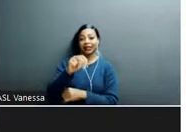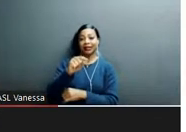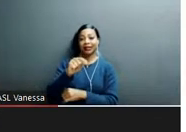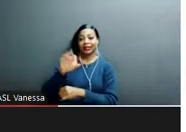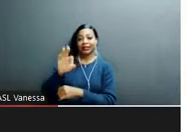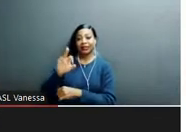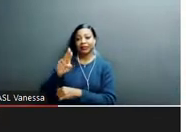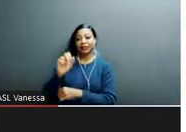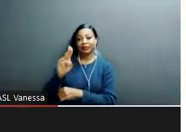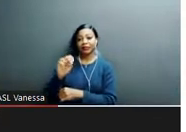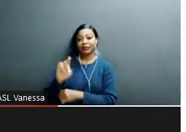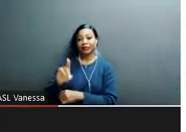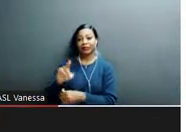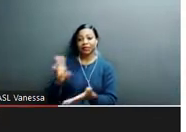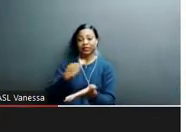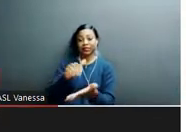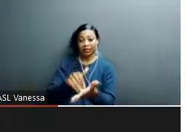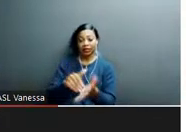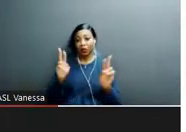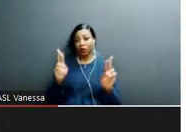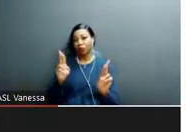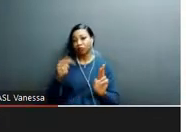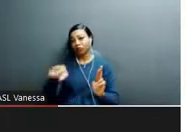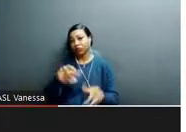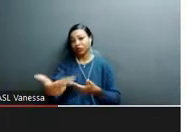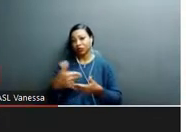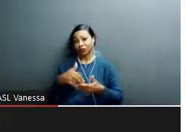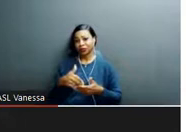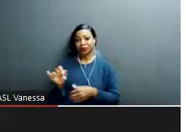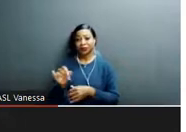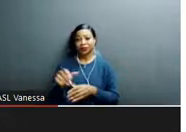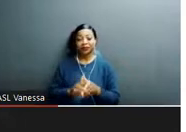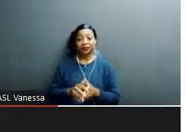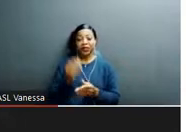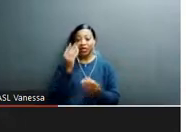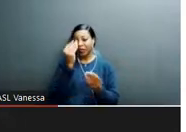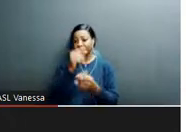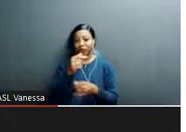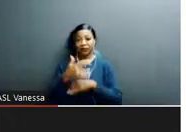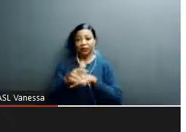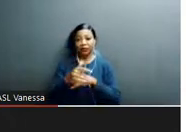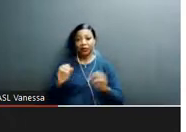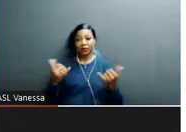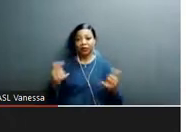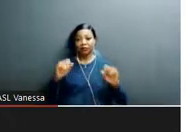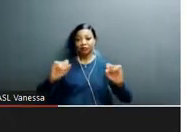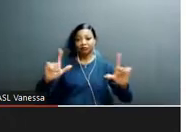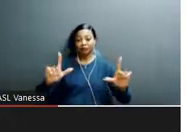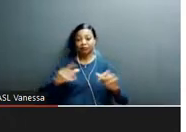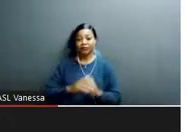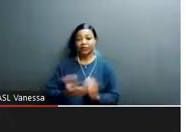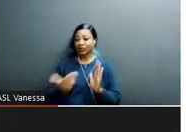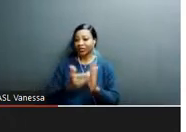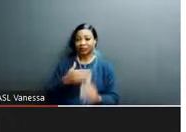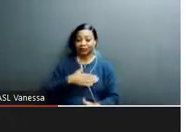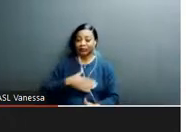there as well. You can see this information on your screen. Of course, um, as we just told you, don't click on